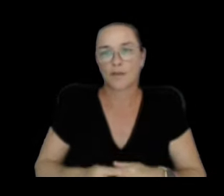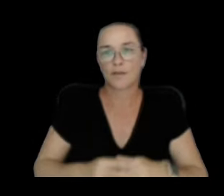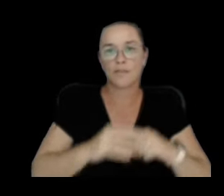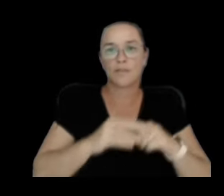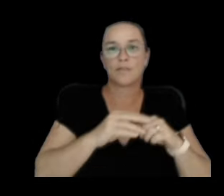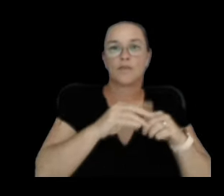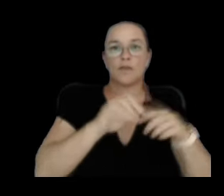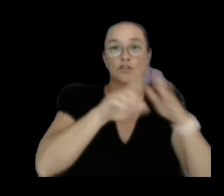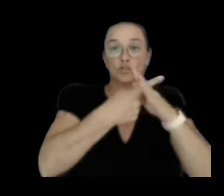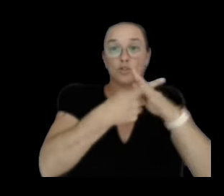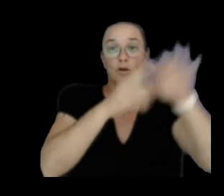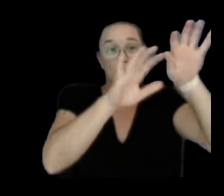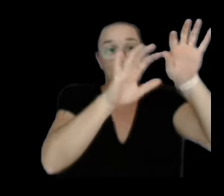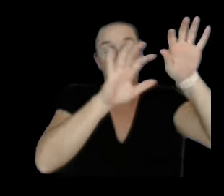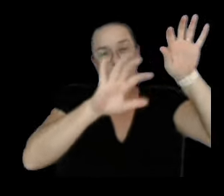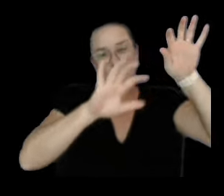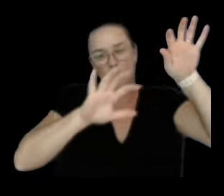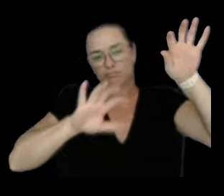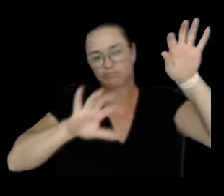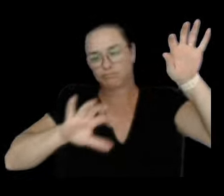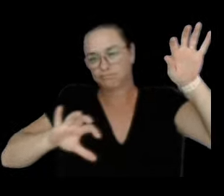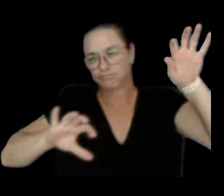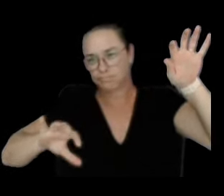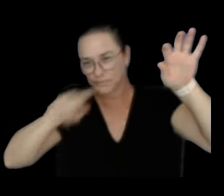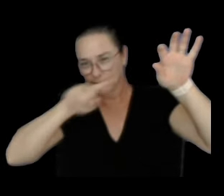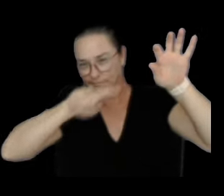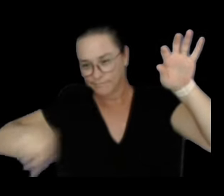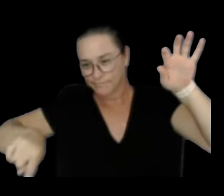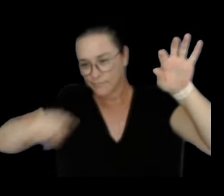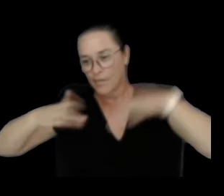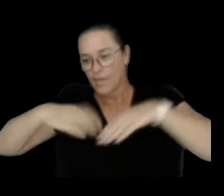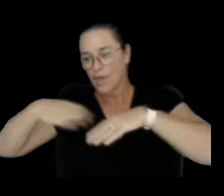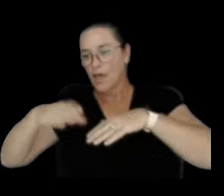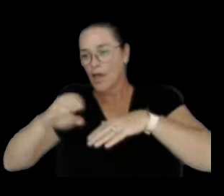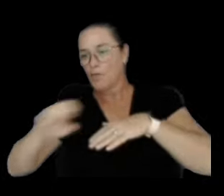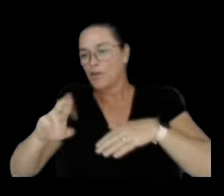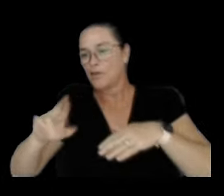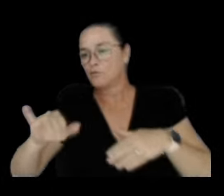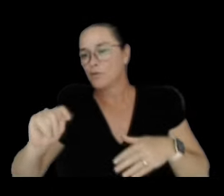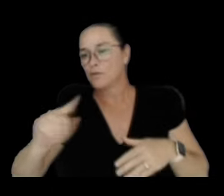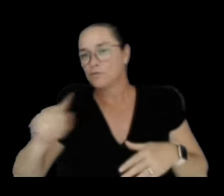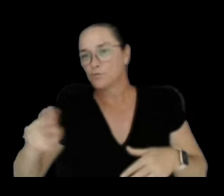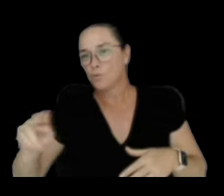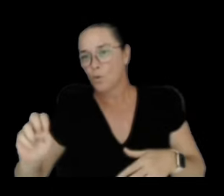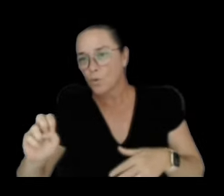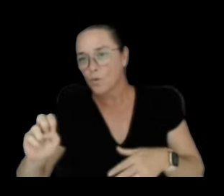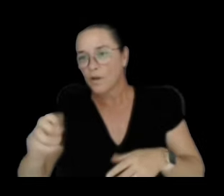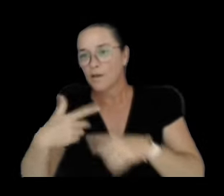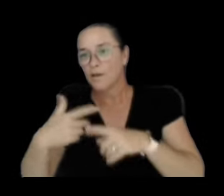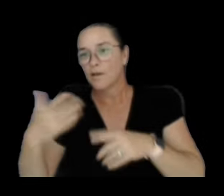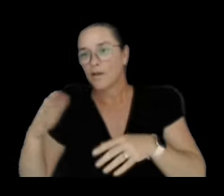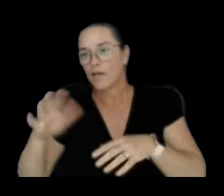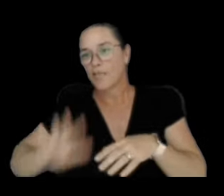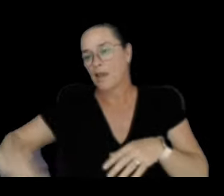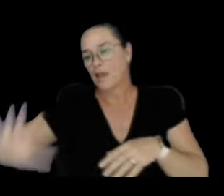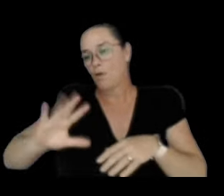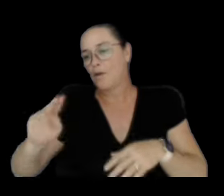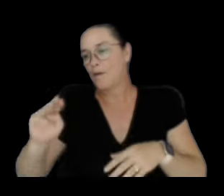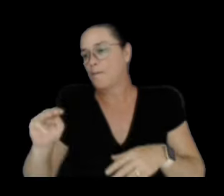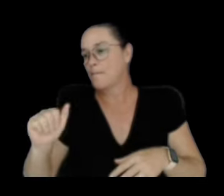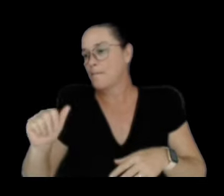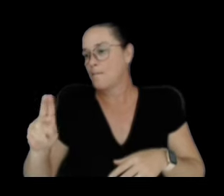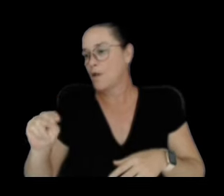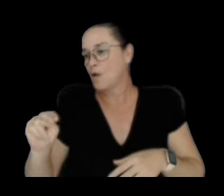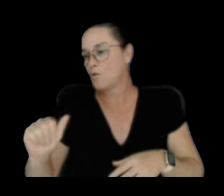bend of the Rift Zone between the Upper East Rift Connector and the Middle East Rift Zone at Mauna'ulu. This is an area where